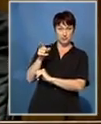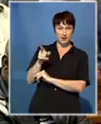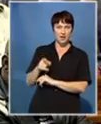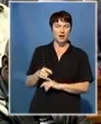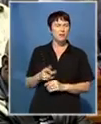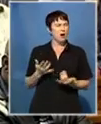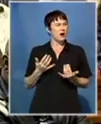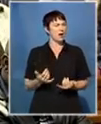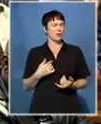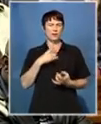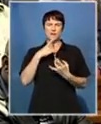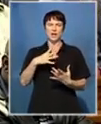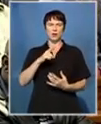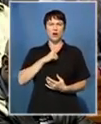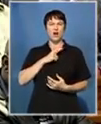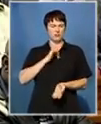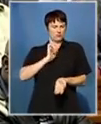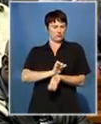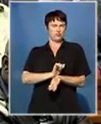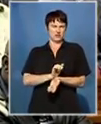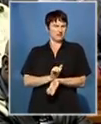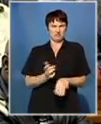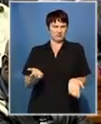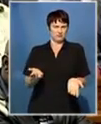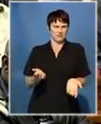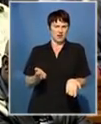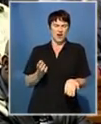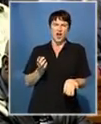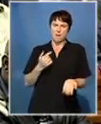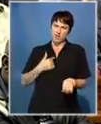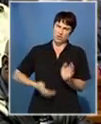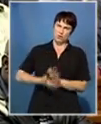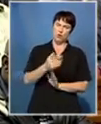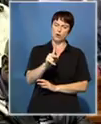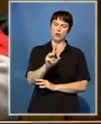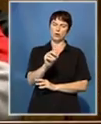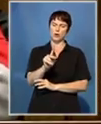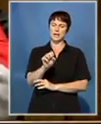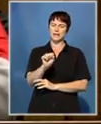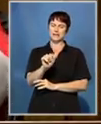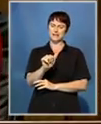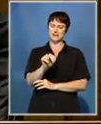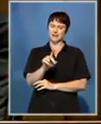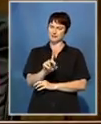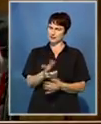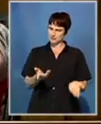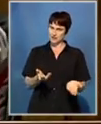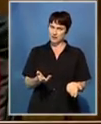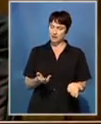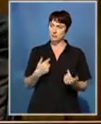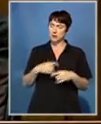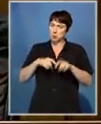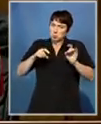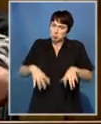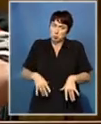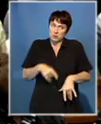conditions. And the CS did something about it. They sent me to Cookstatt. Well, they must do whatever they want. I believe that you become part of this